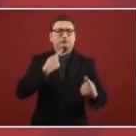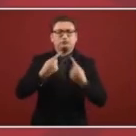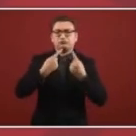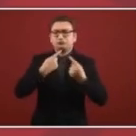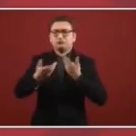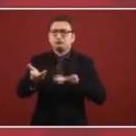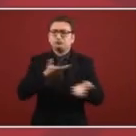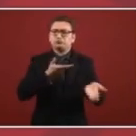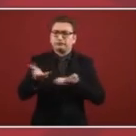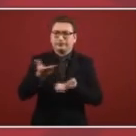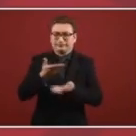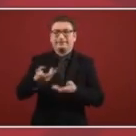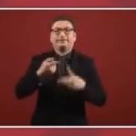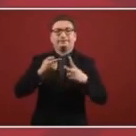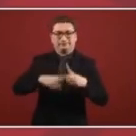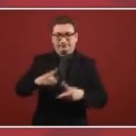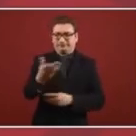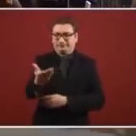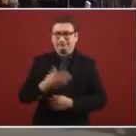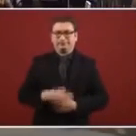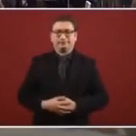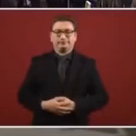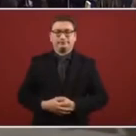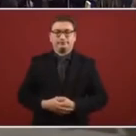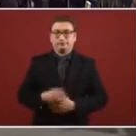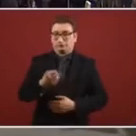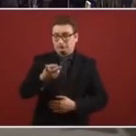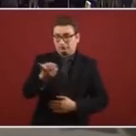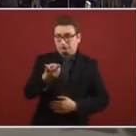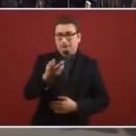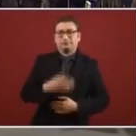so that we can have this conference and this dialogue